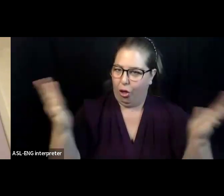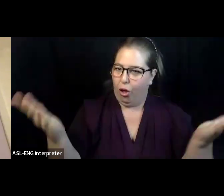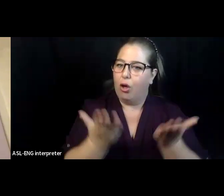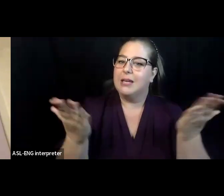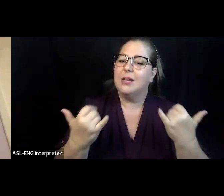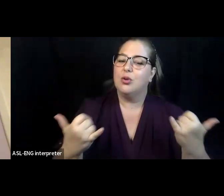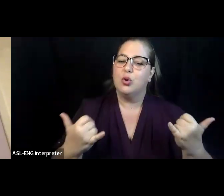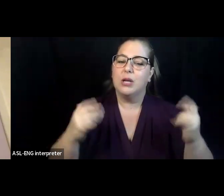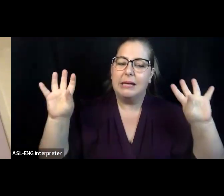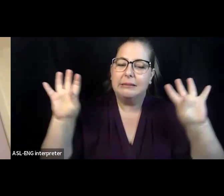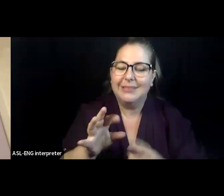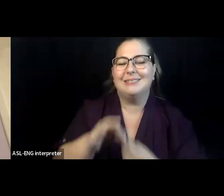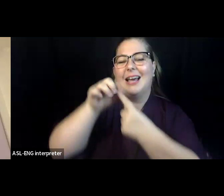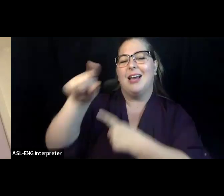slide.